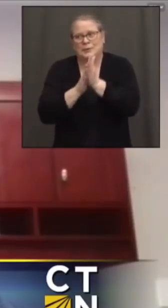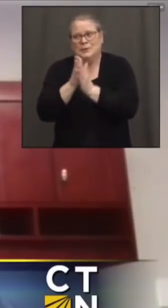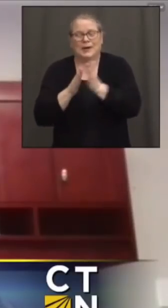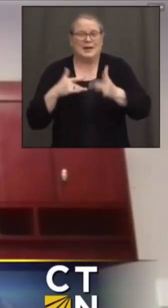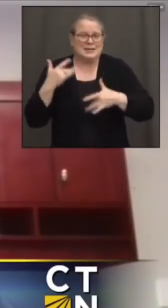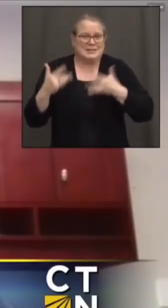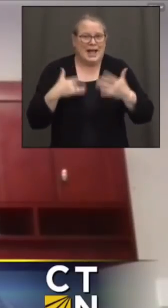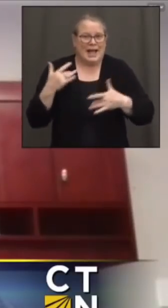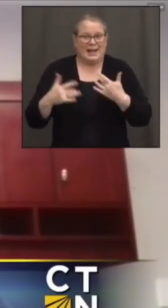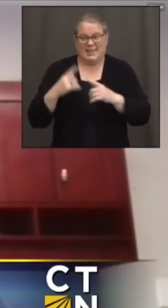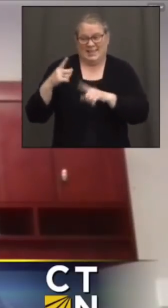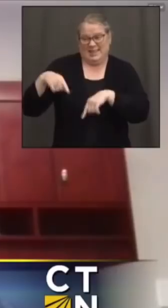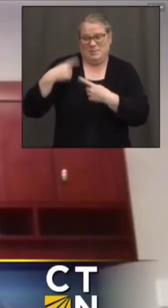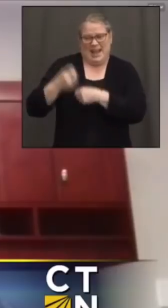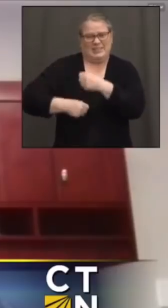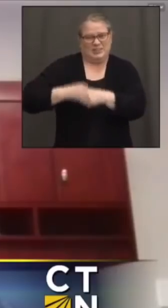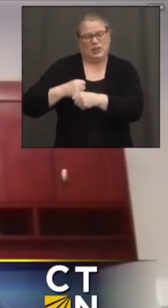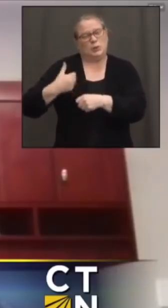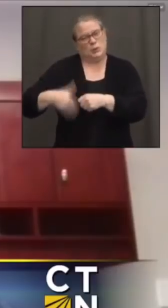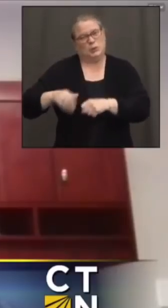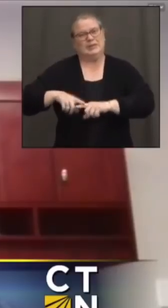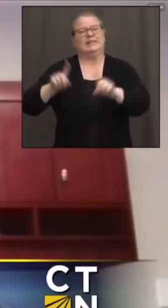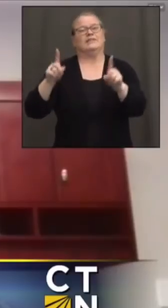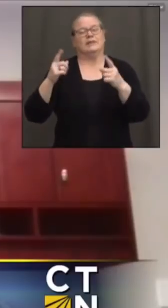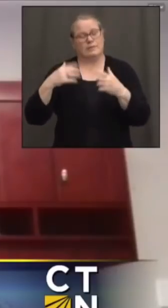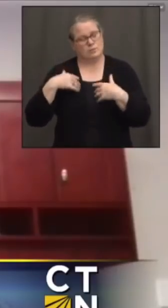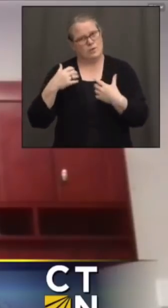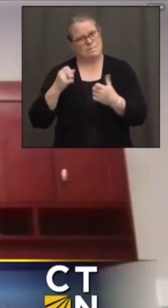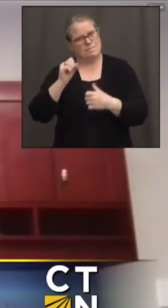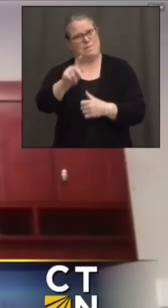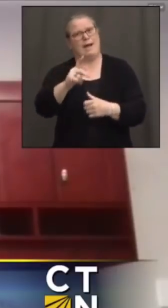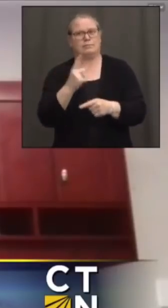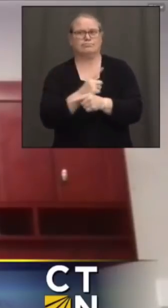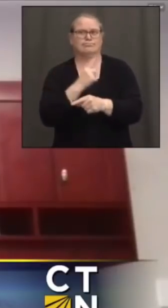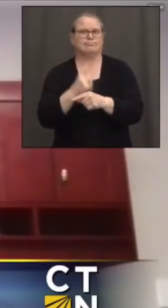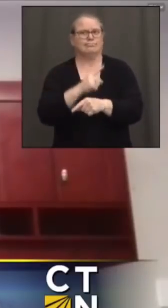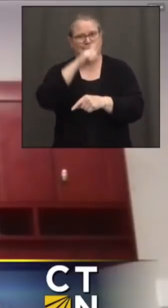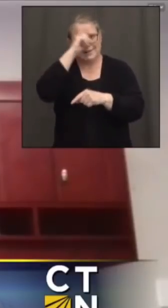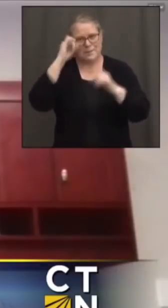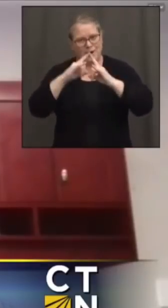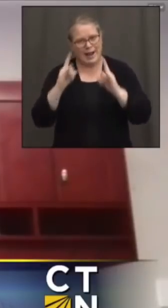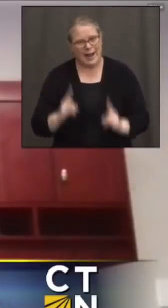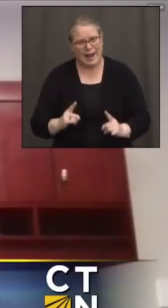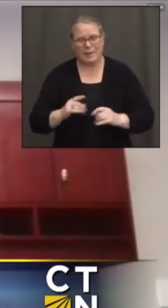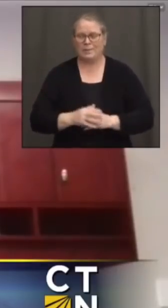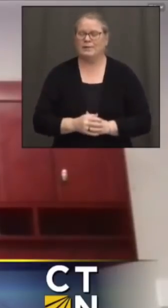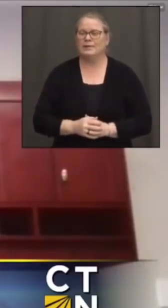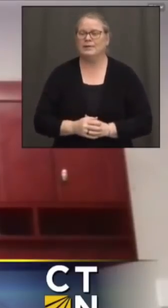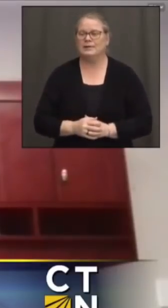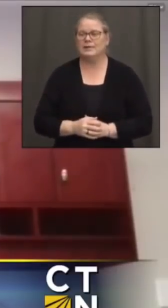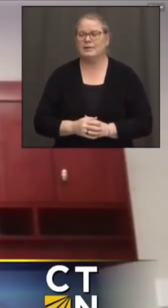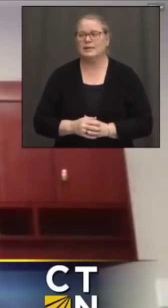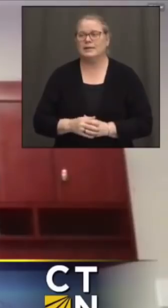they've had. Enriching the lives of Connecticut students has been certainly a mantra and something I know the governor has been supporting. And we know